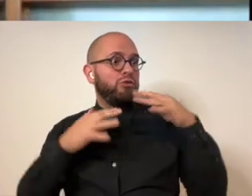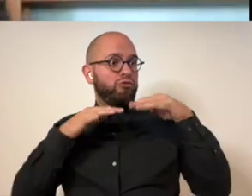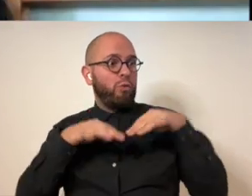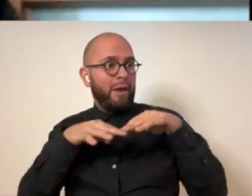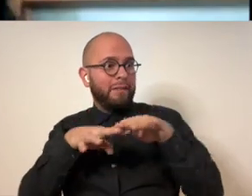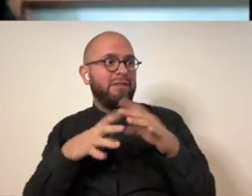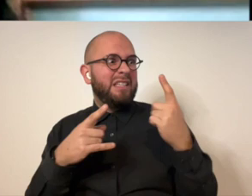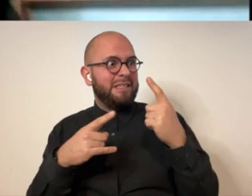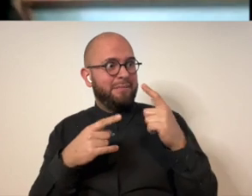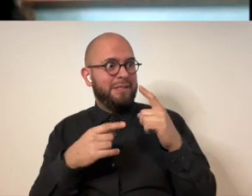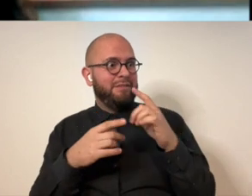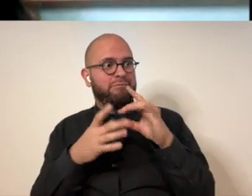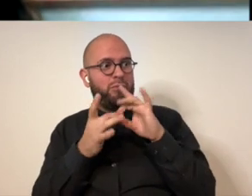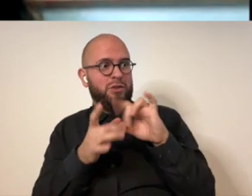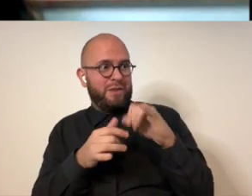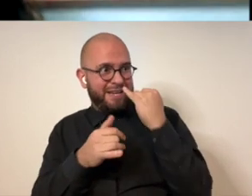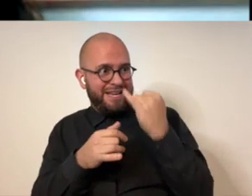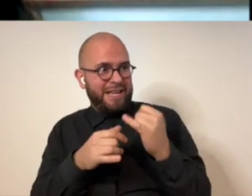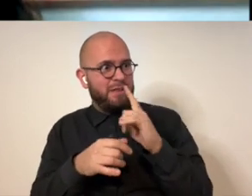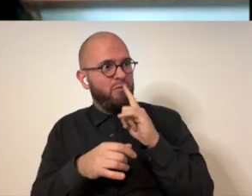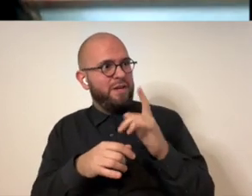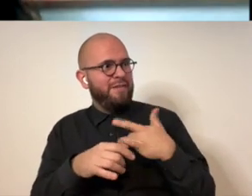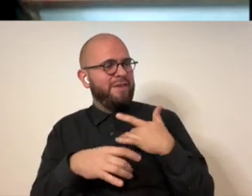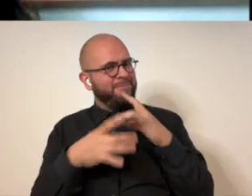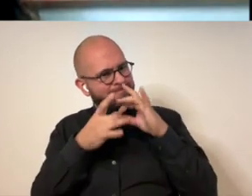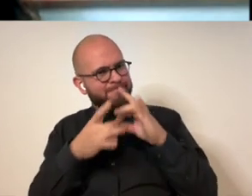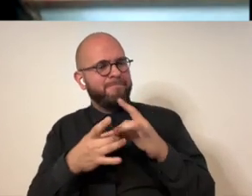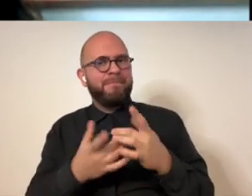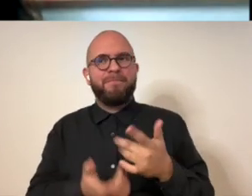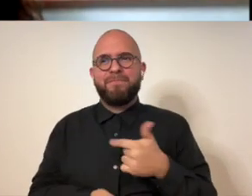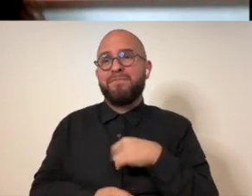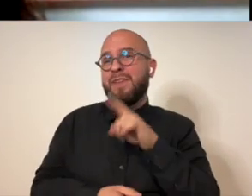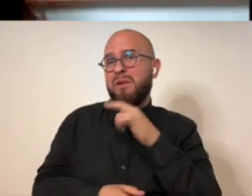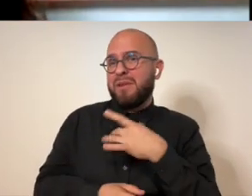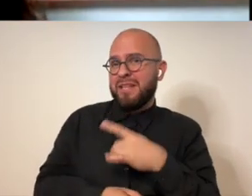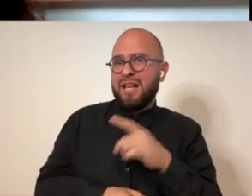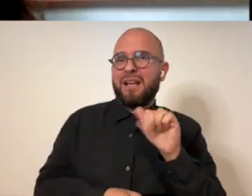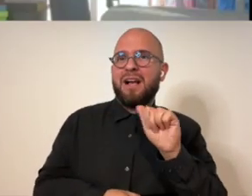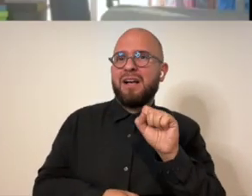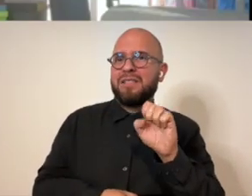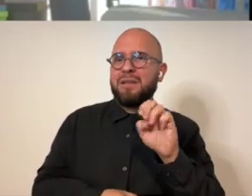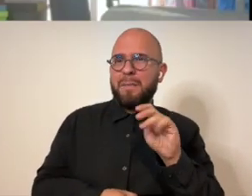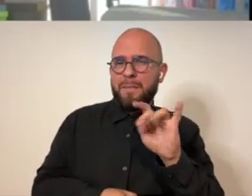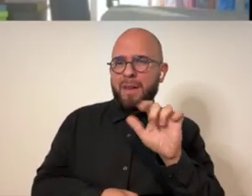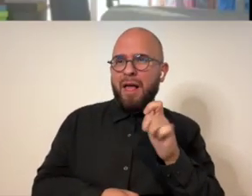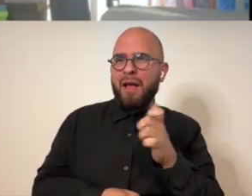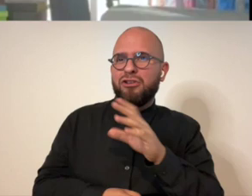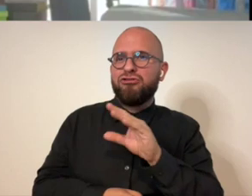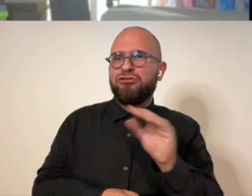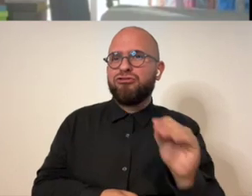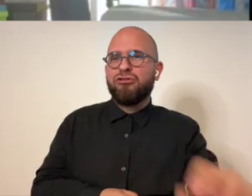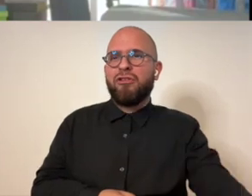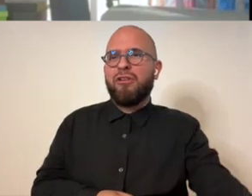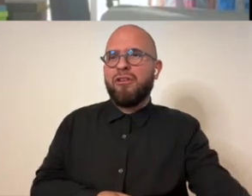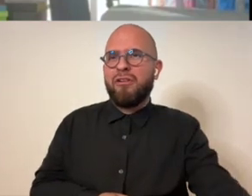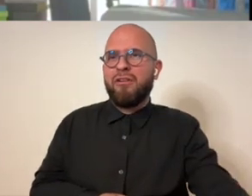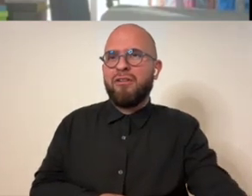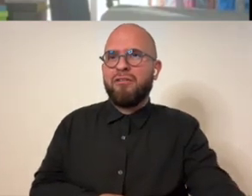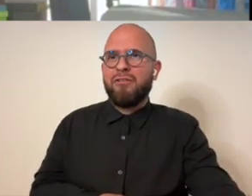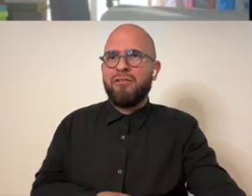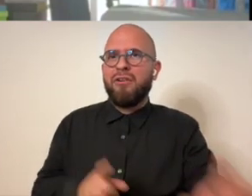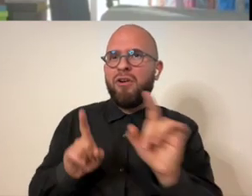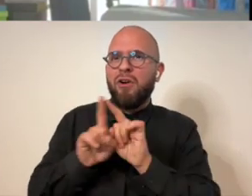something about quilting in particular that idea that really spoke to you i really love assemblage and like